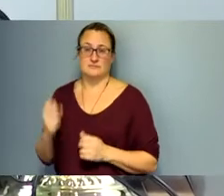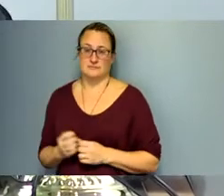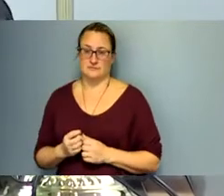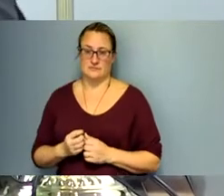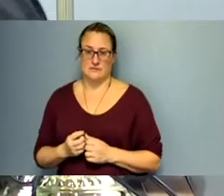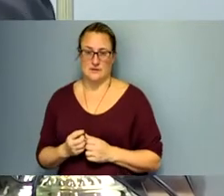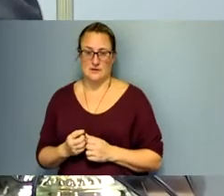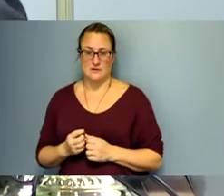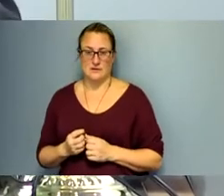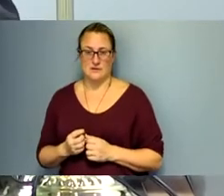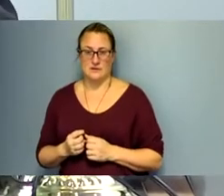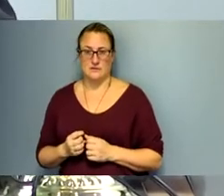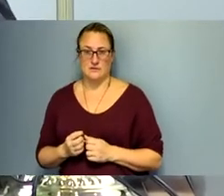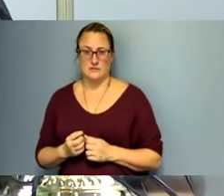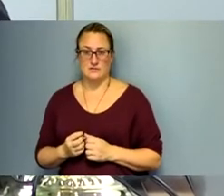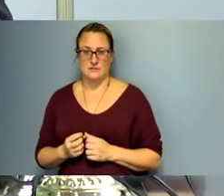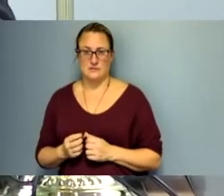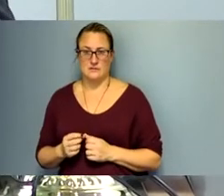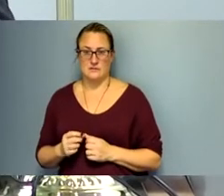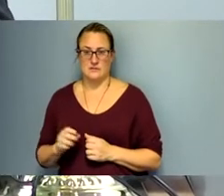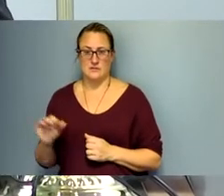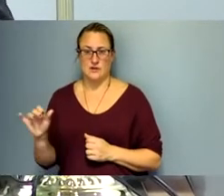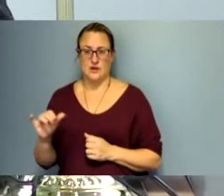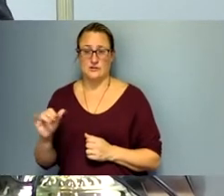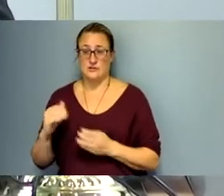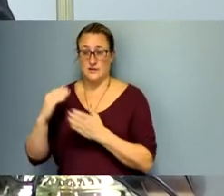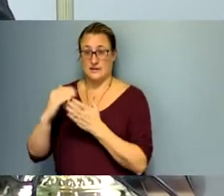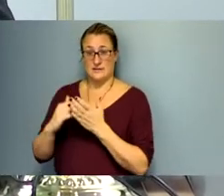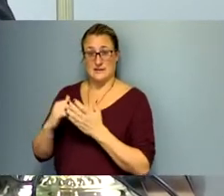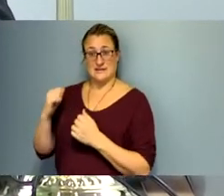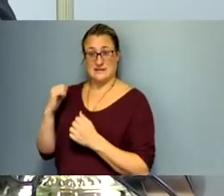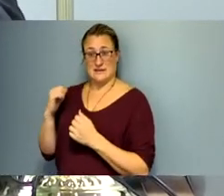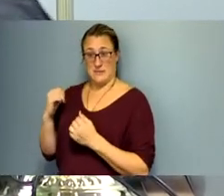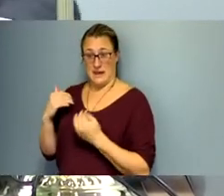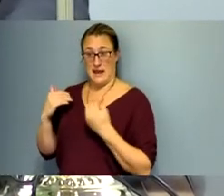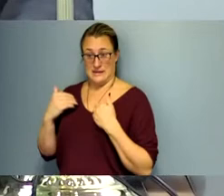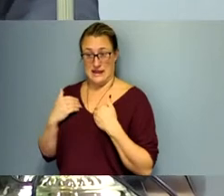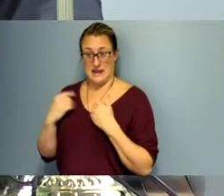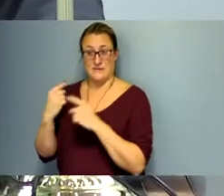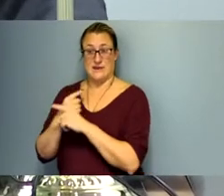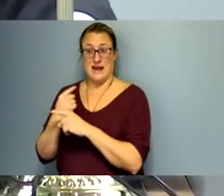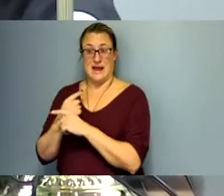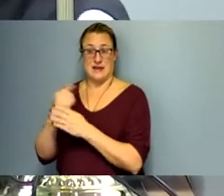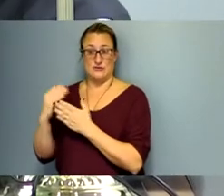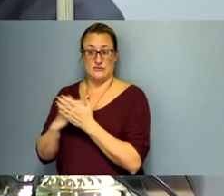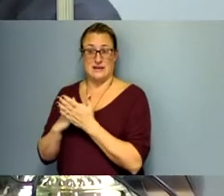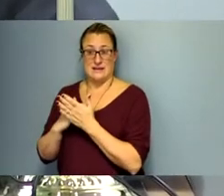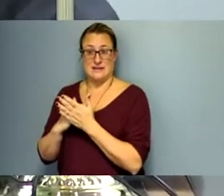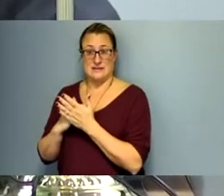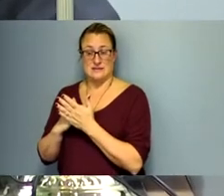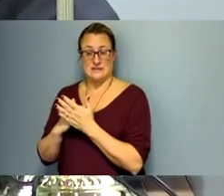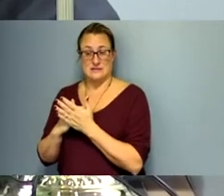The list that's in the back here is actually one that is accurate, so I apologize for the mistake.